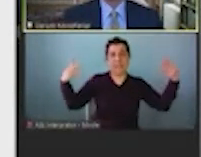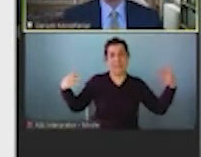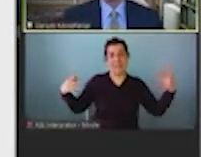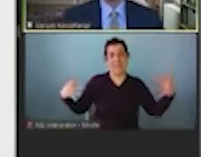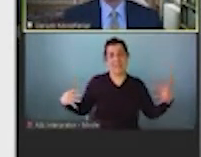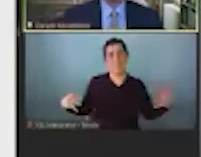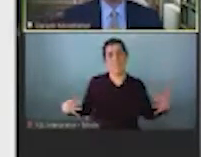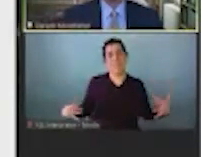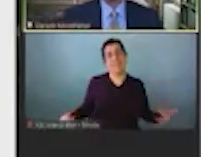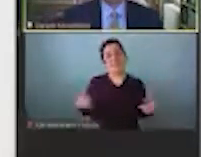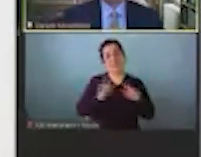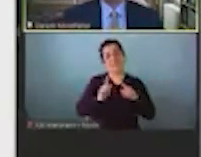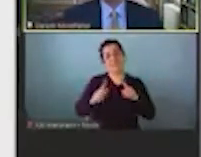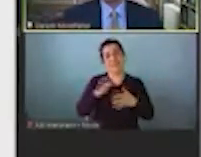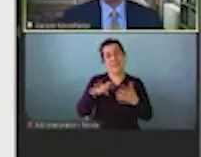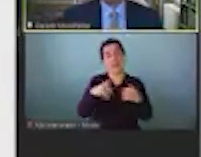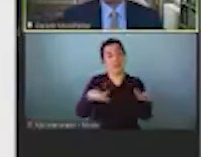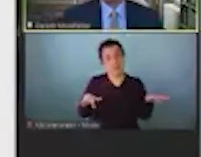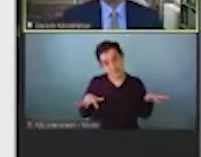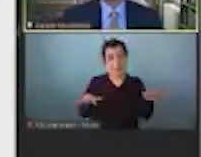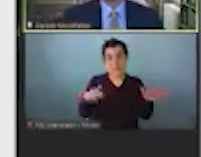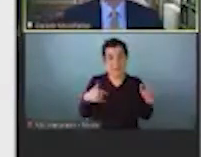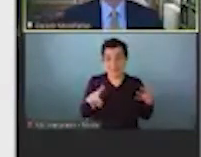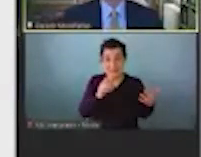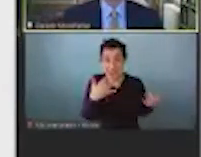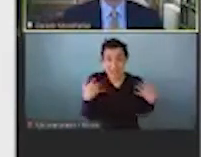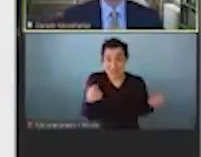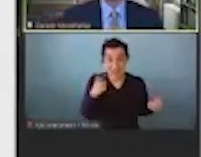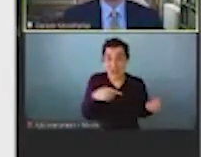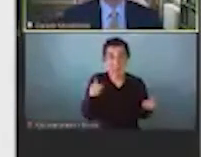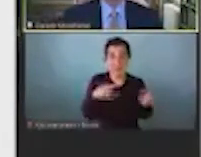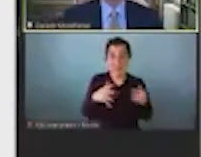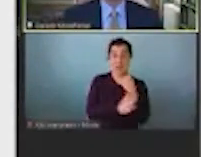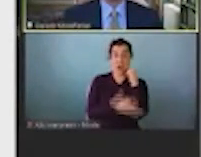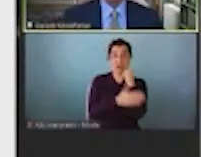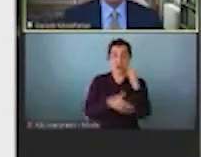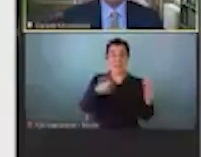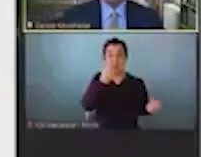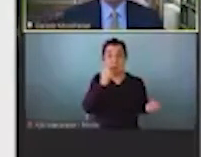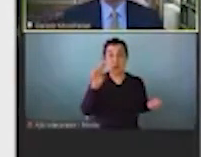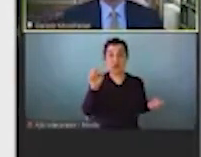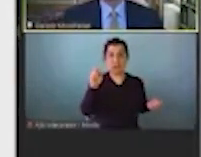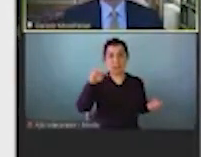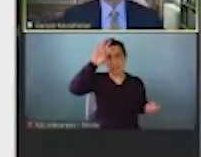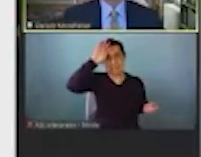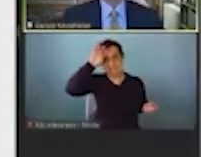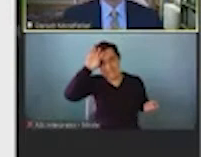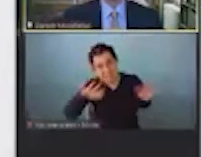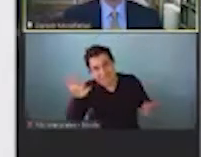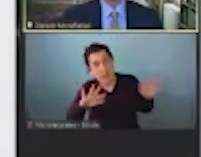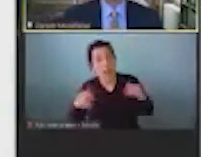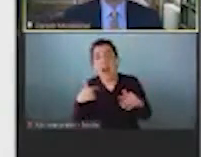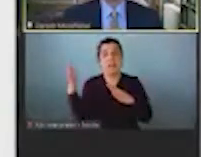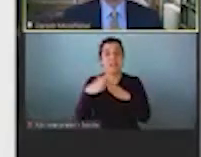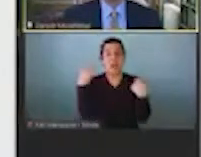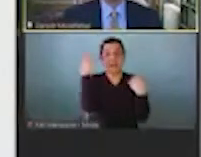about all the confusion. And this is not this is not good. This is not good for our country. When food and nutrition is the top cause of poor health, when food and